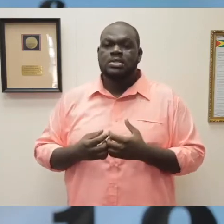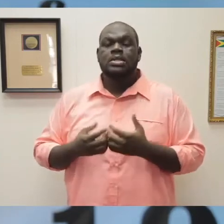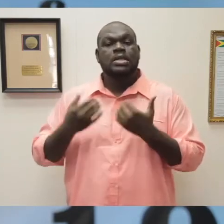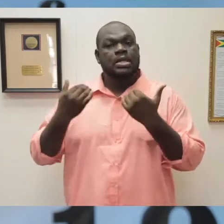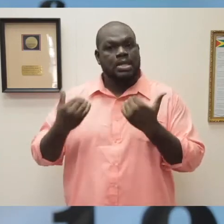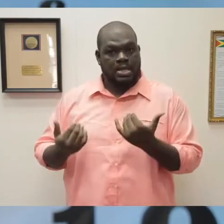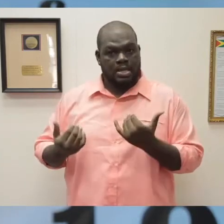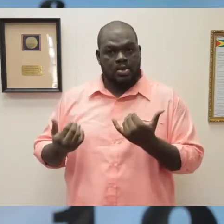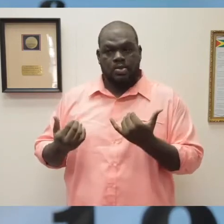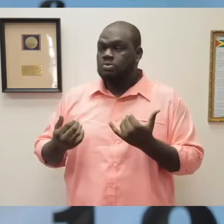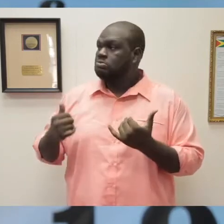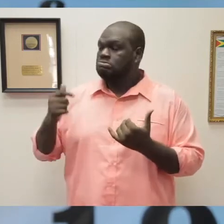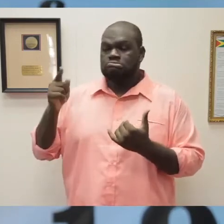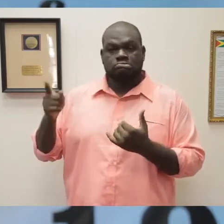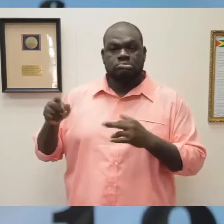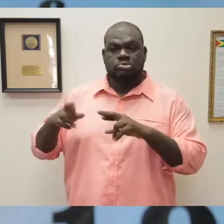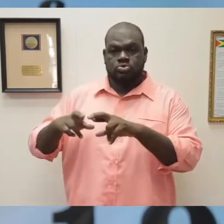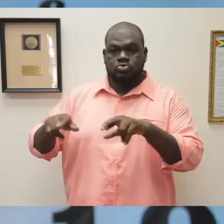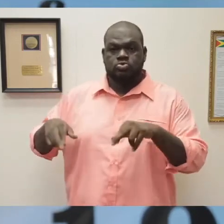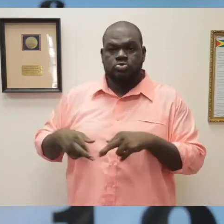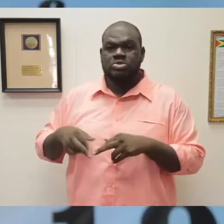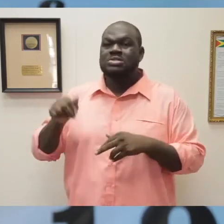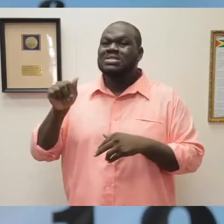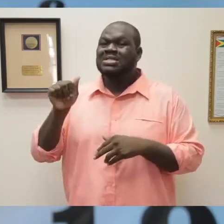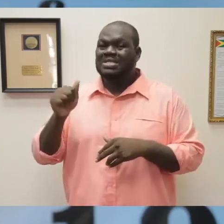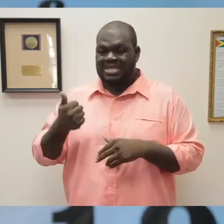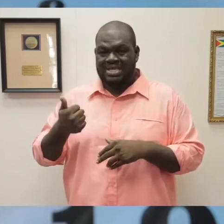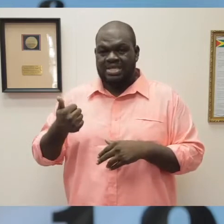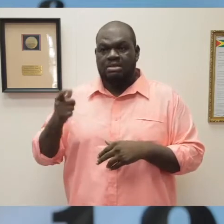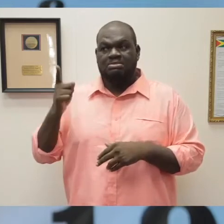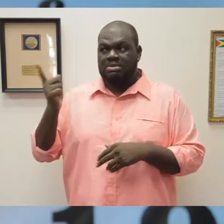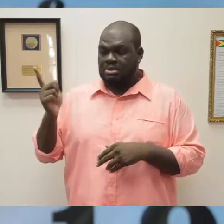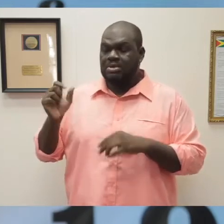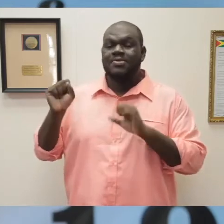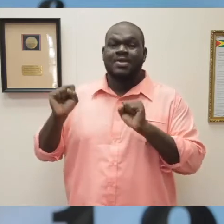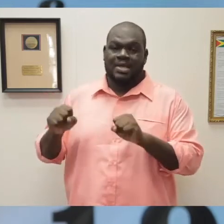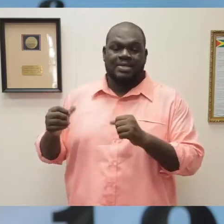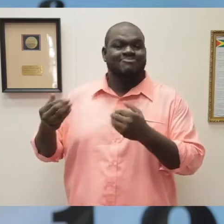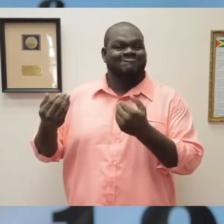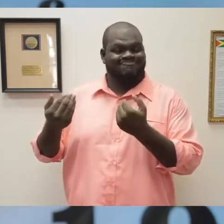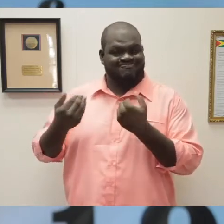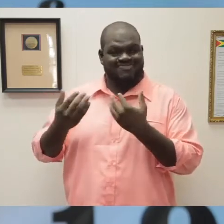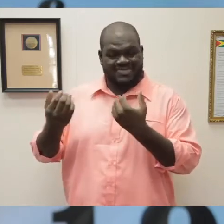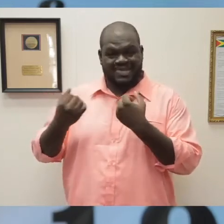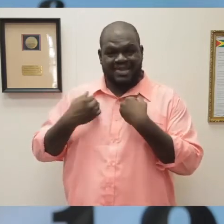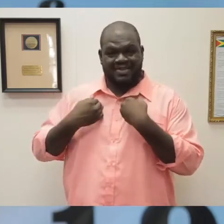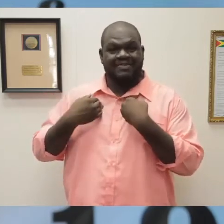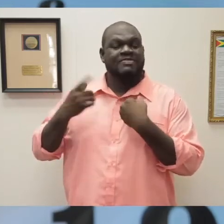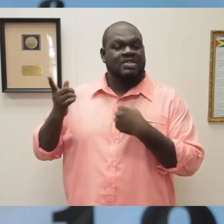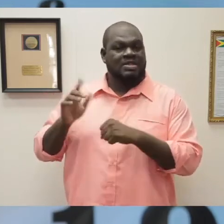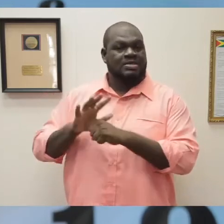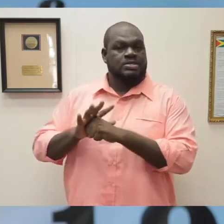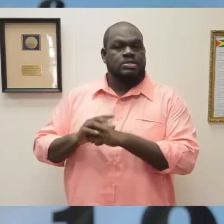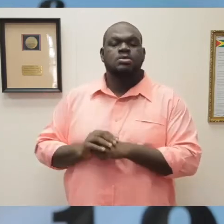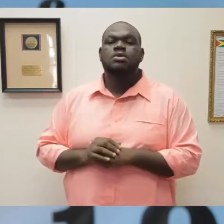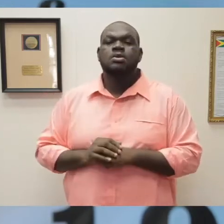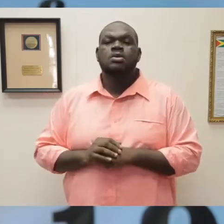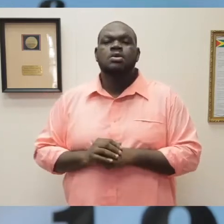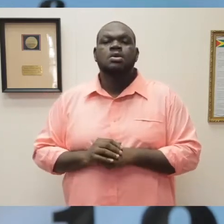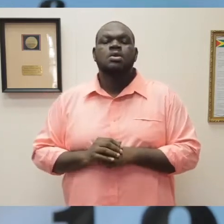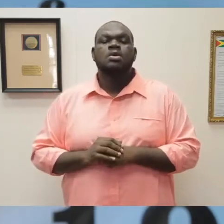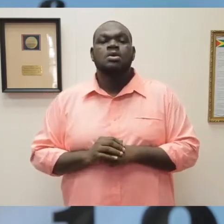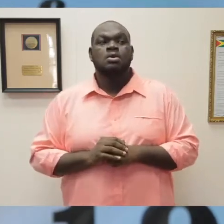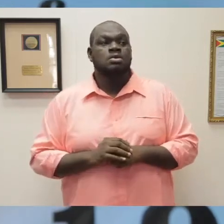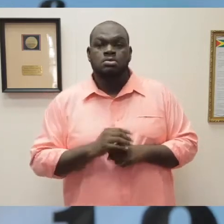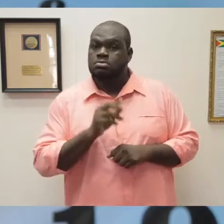groups for the spread of this disease. Residents in Region No. 7, I wish to make a special